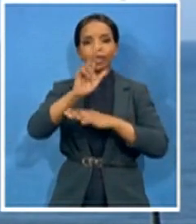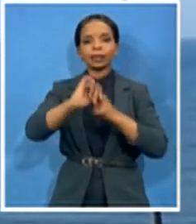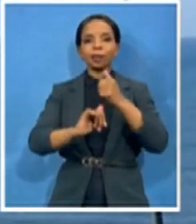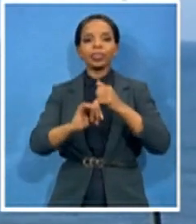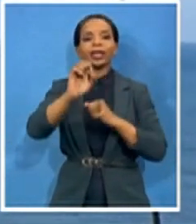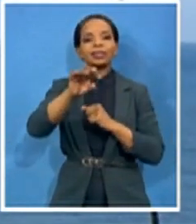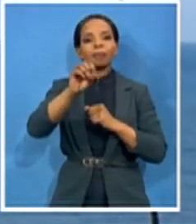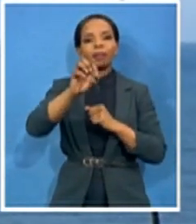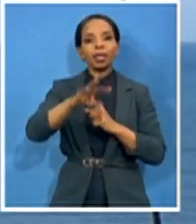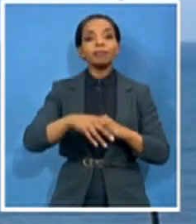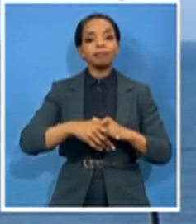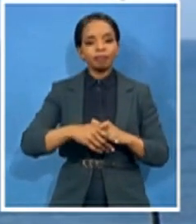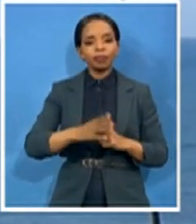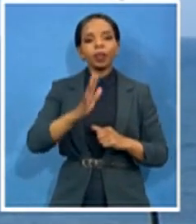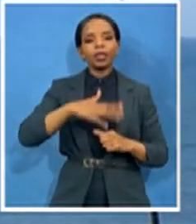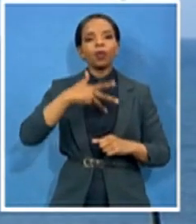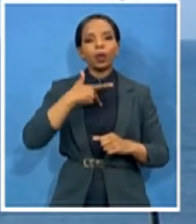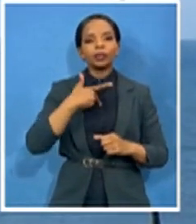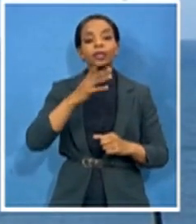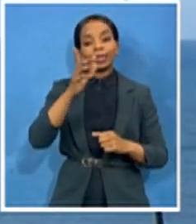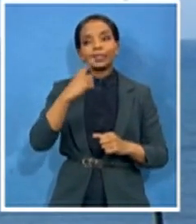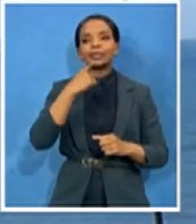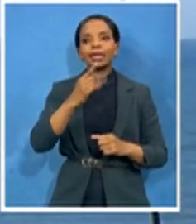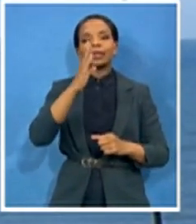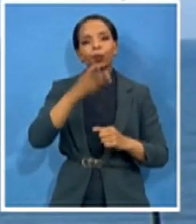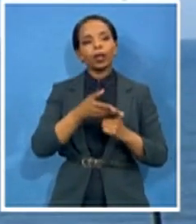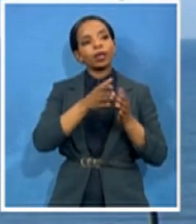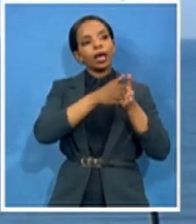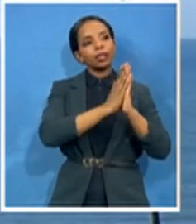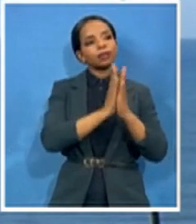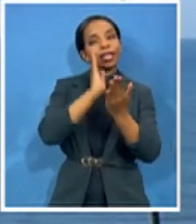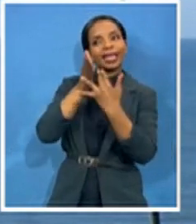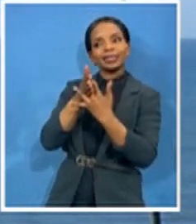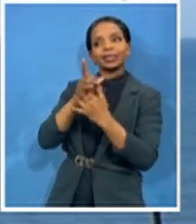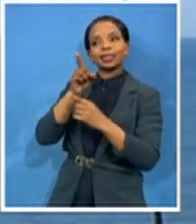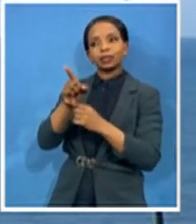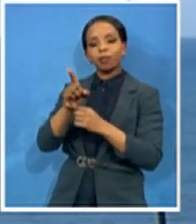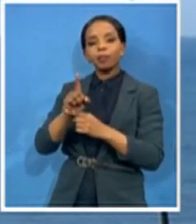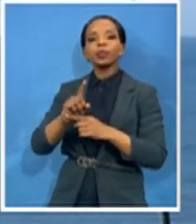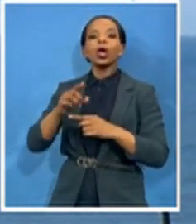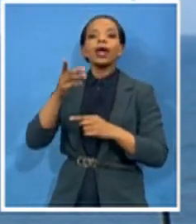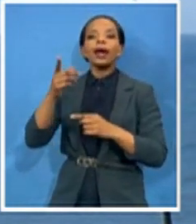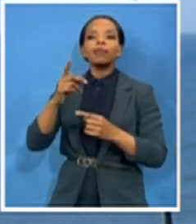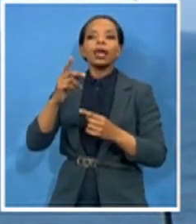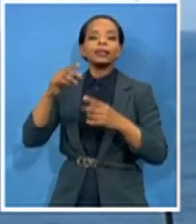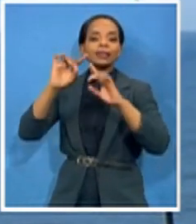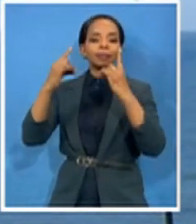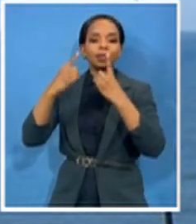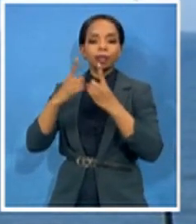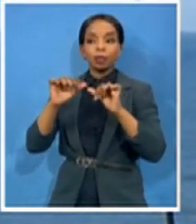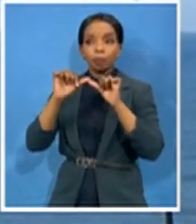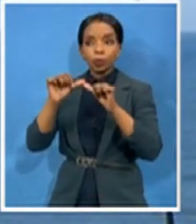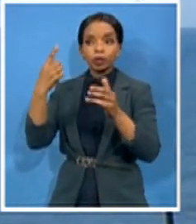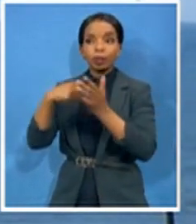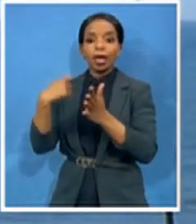against the department not to proceed with the procurement of the scooter, of the motorbikes. Yes, yes.